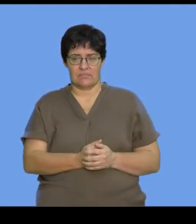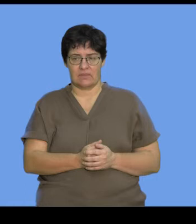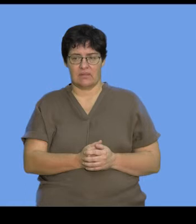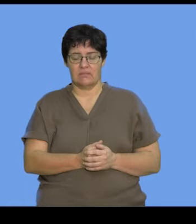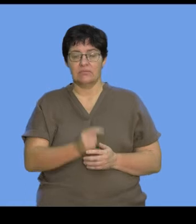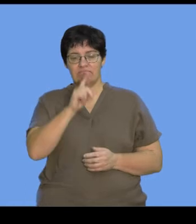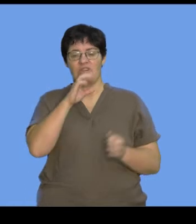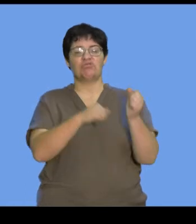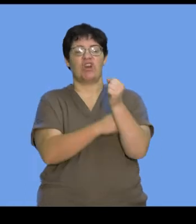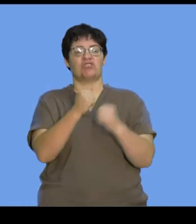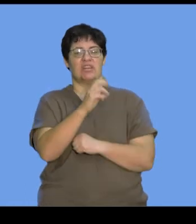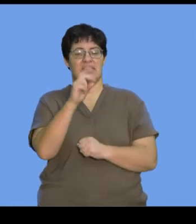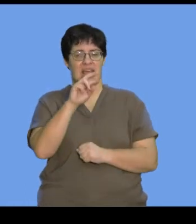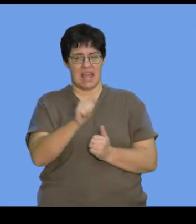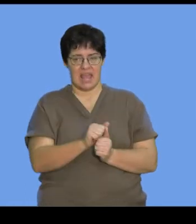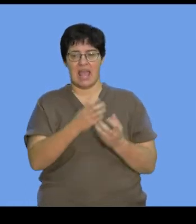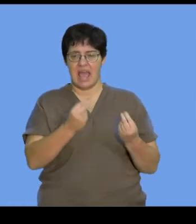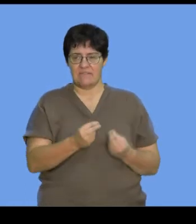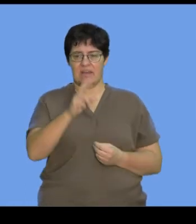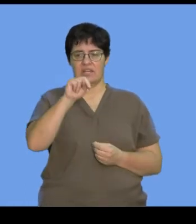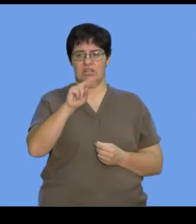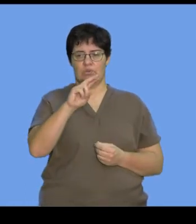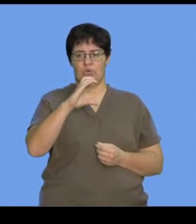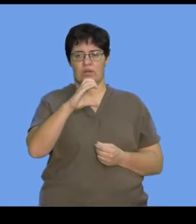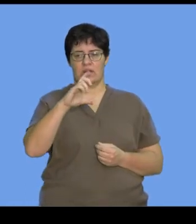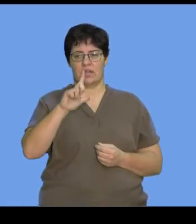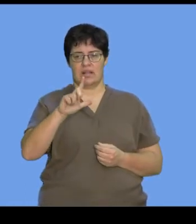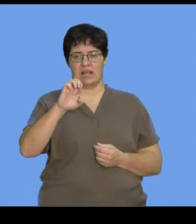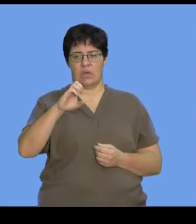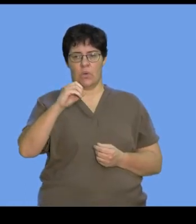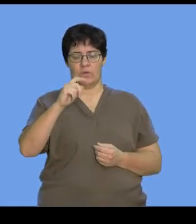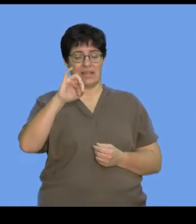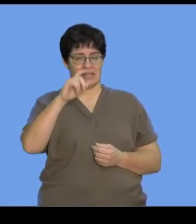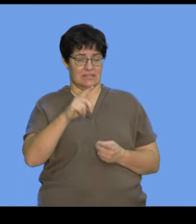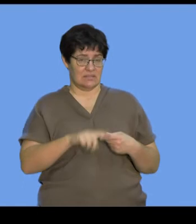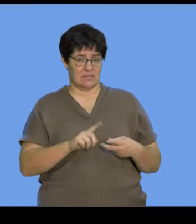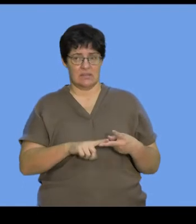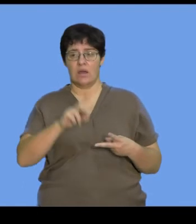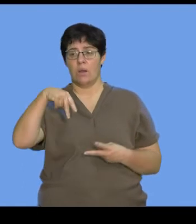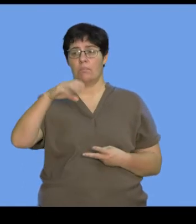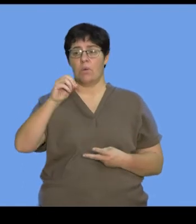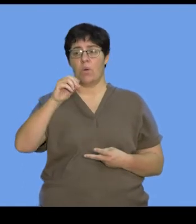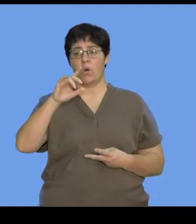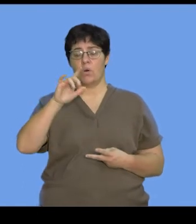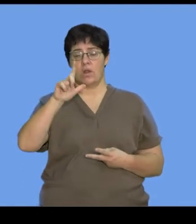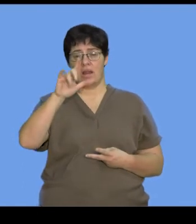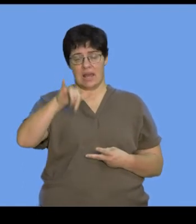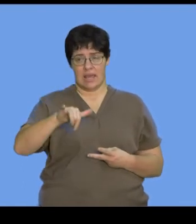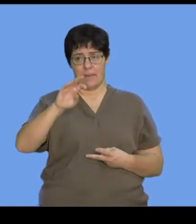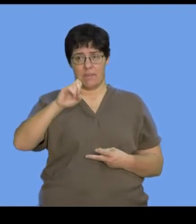what the structure of DNA is. DNA is made up of nucleotides. It's a polymer. So, it's a